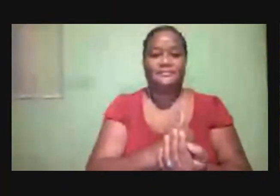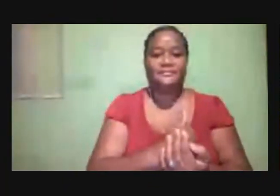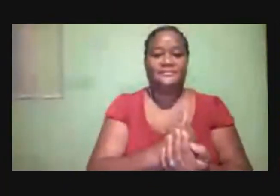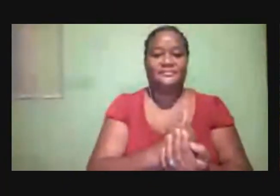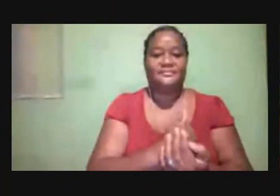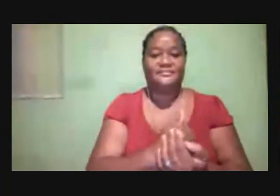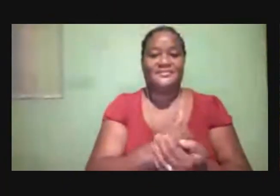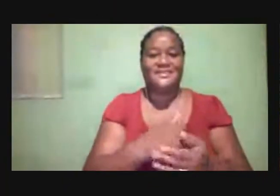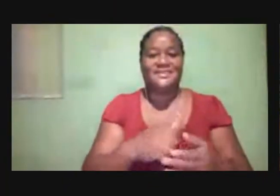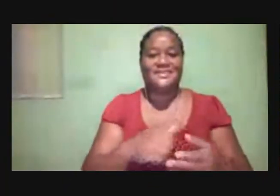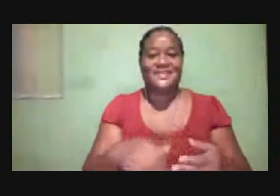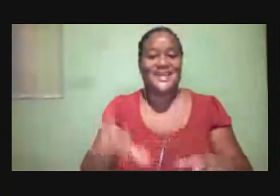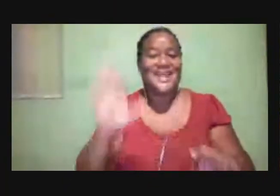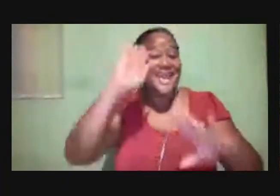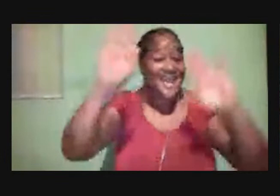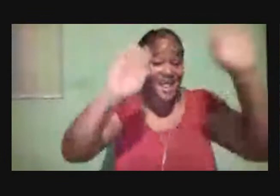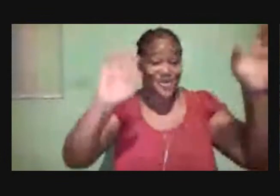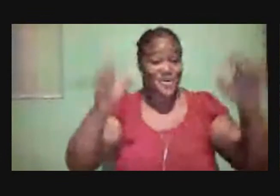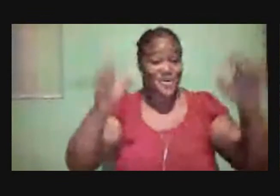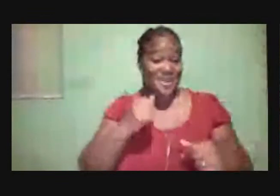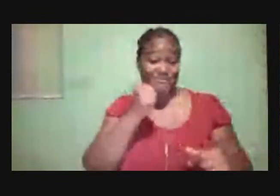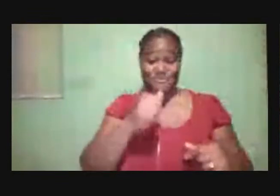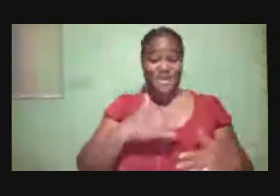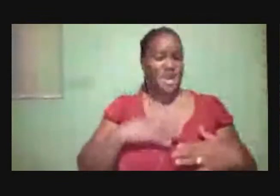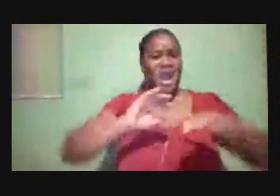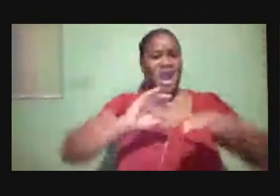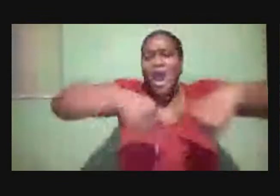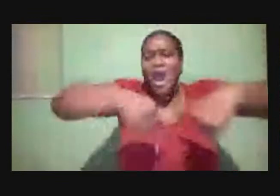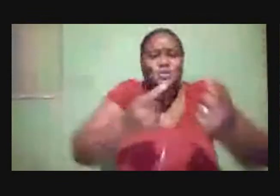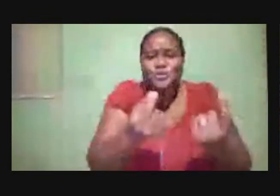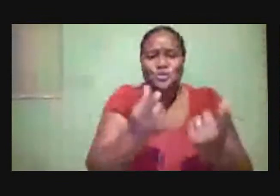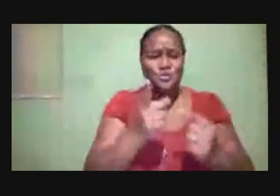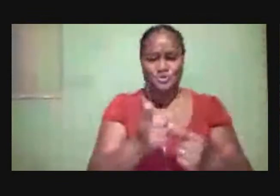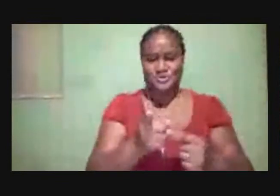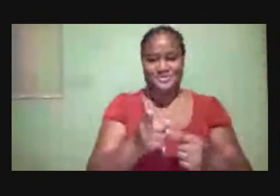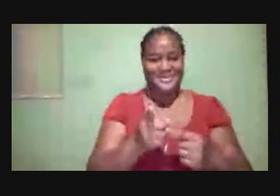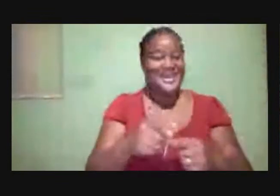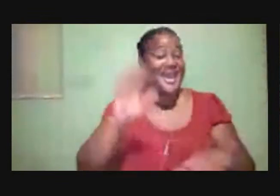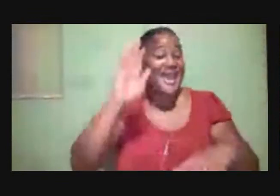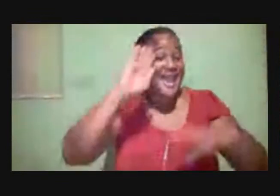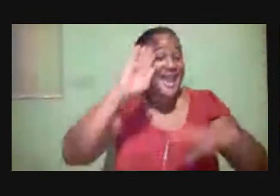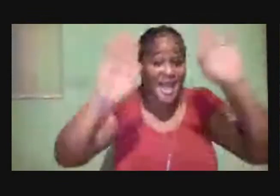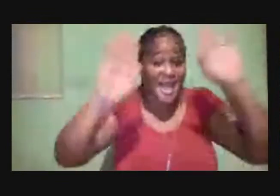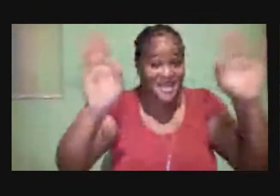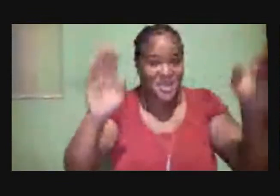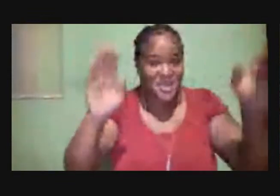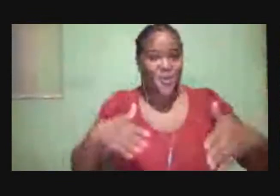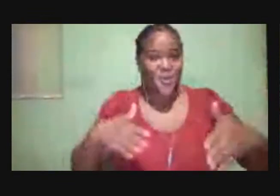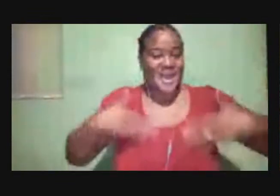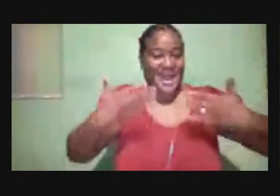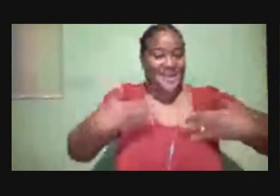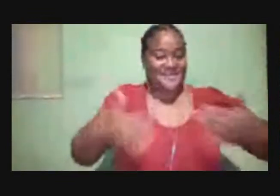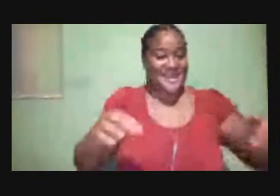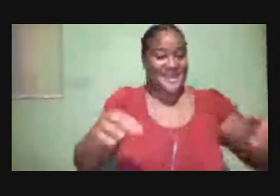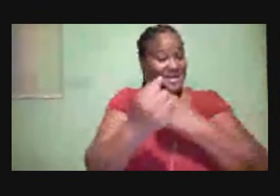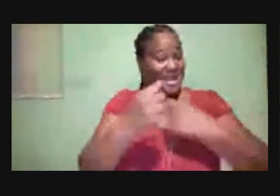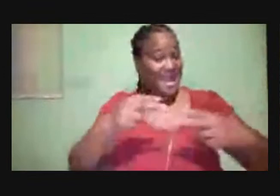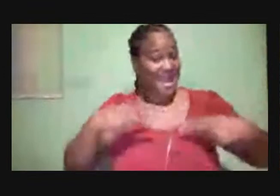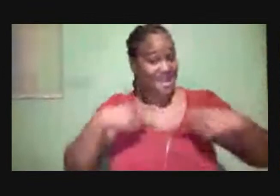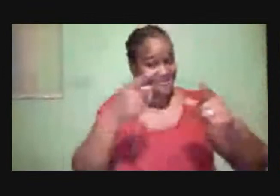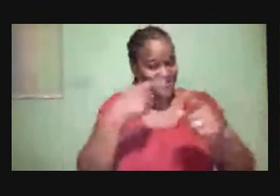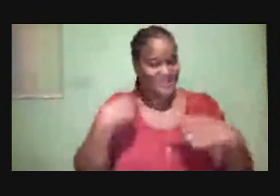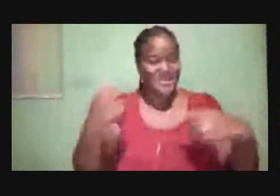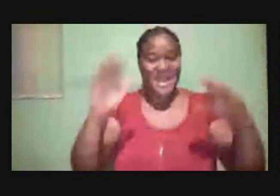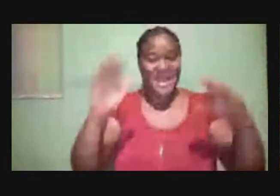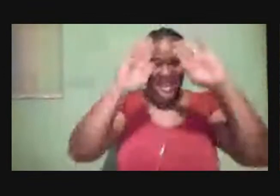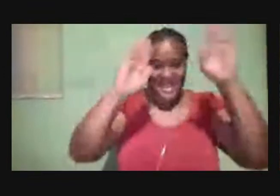Hello, everybody. Howdy-do-you-do. We are glad to have you. Howdy-do-you-do-you